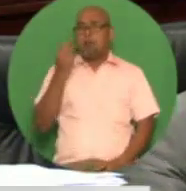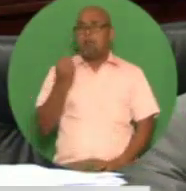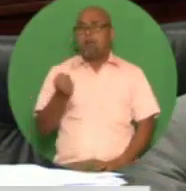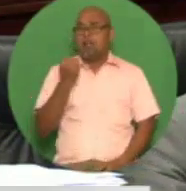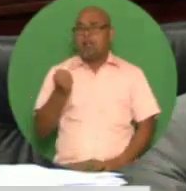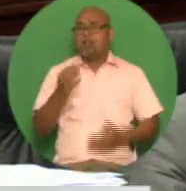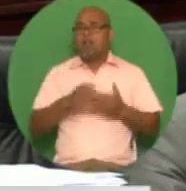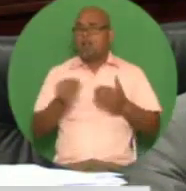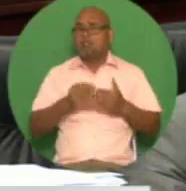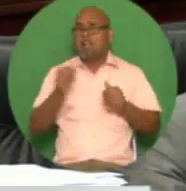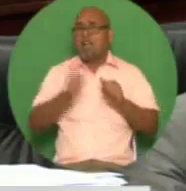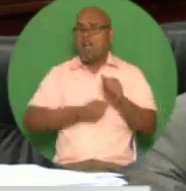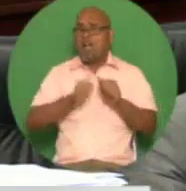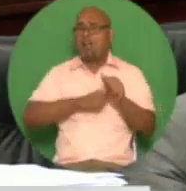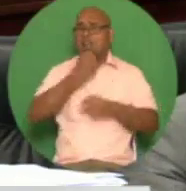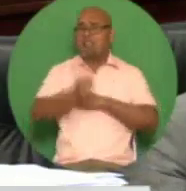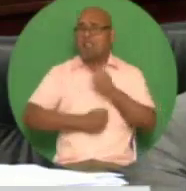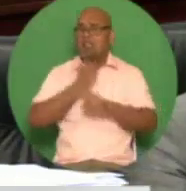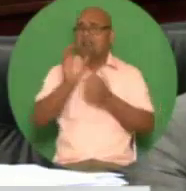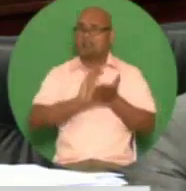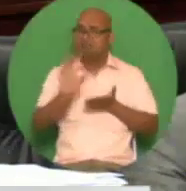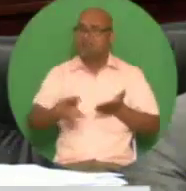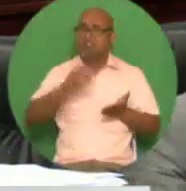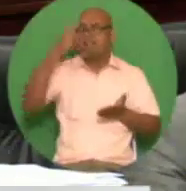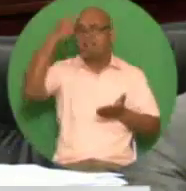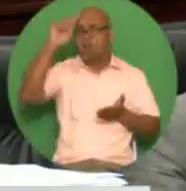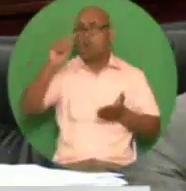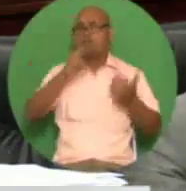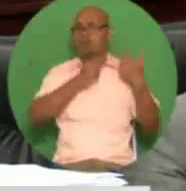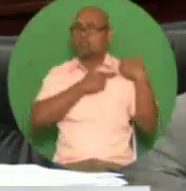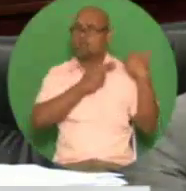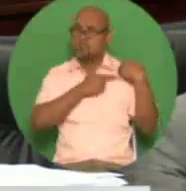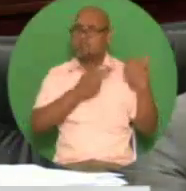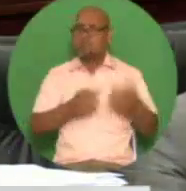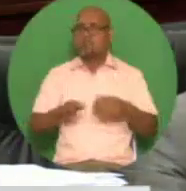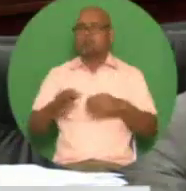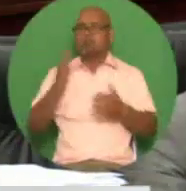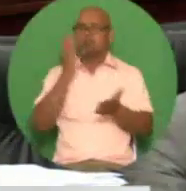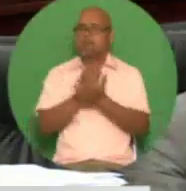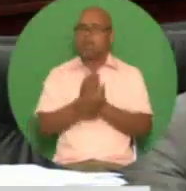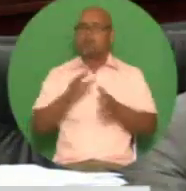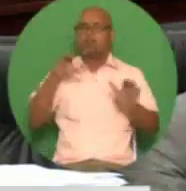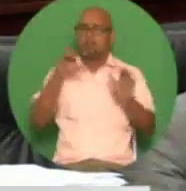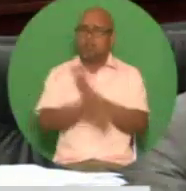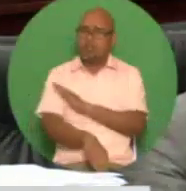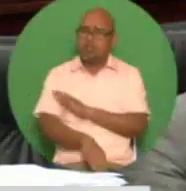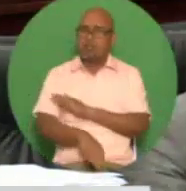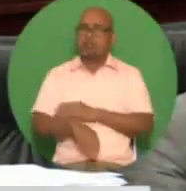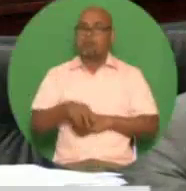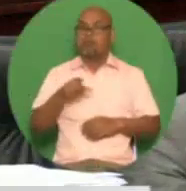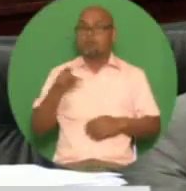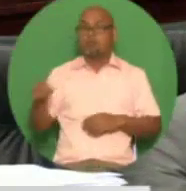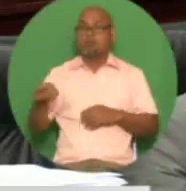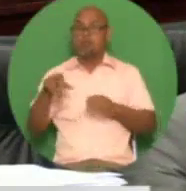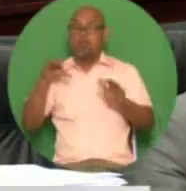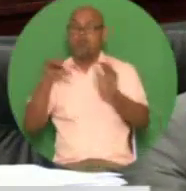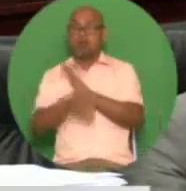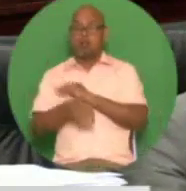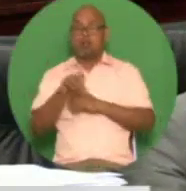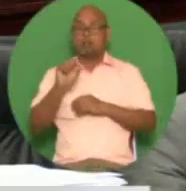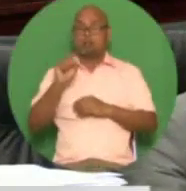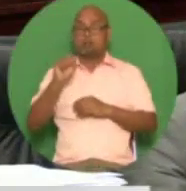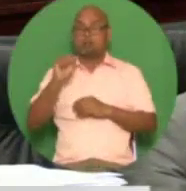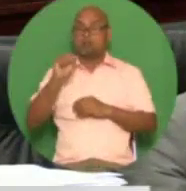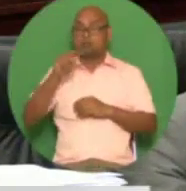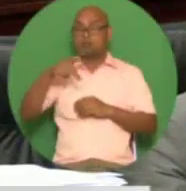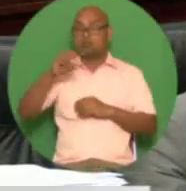which supports crime prevention and detection at present crime stoppers offers up to 10 000 in rewards or higher depending on the nature